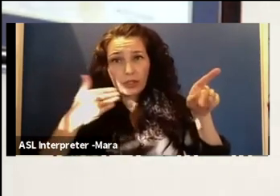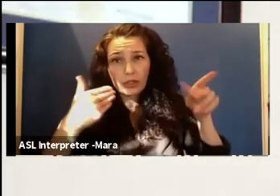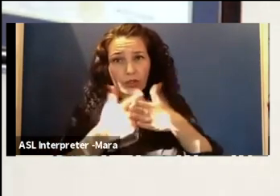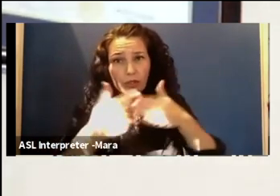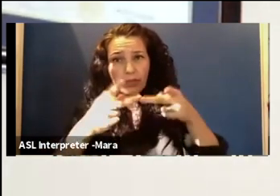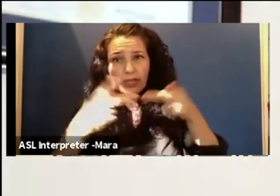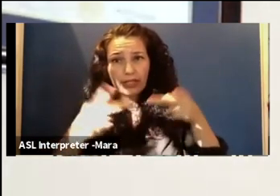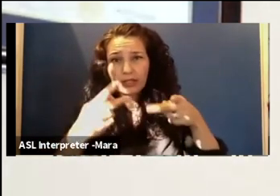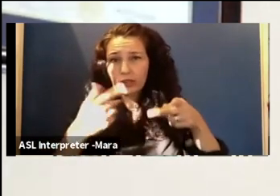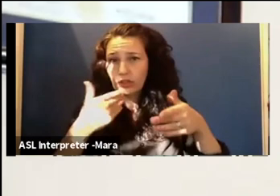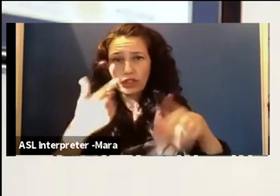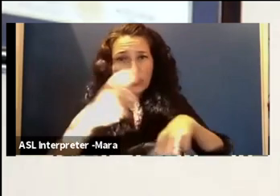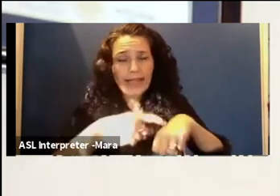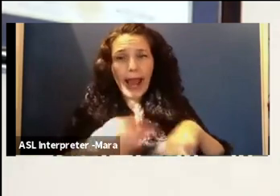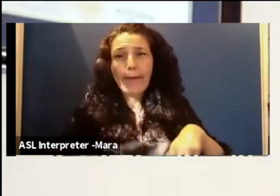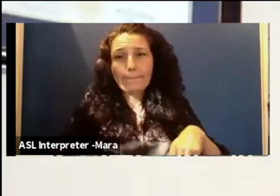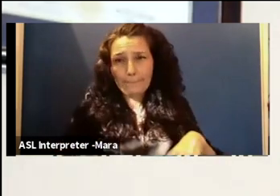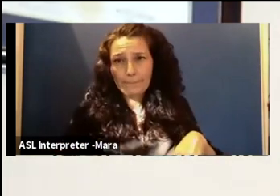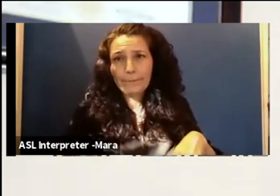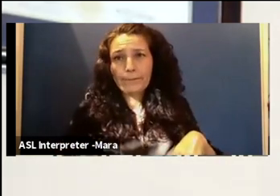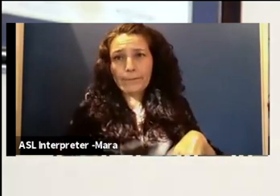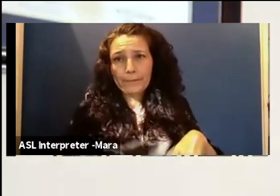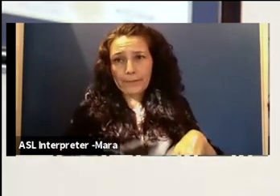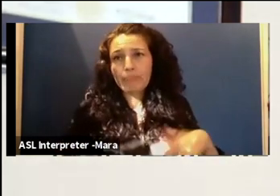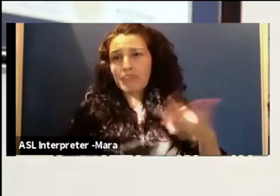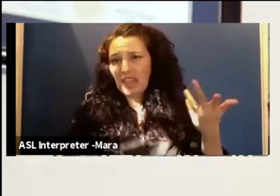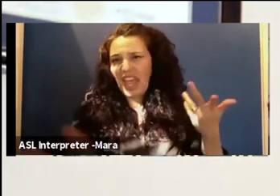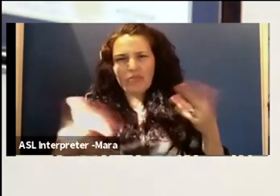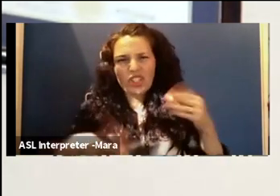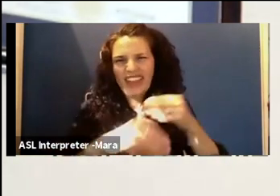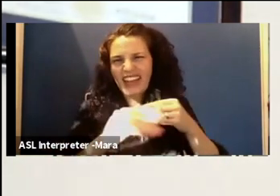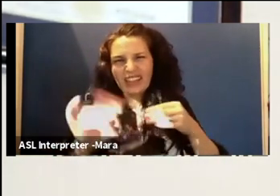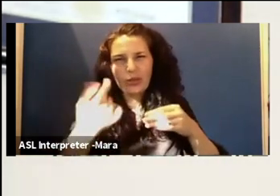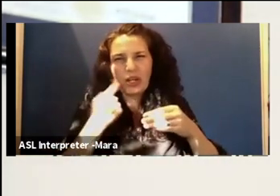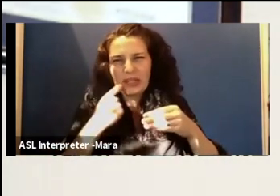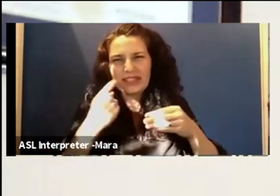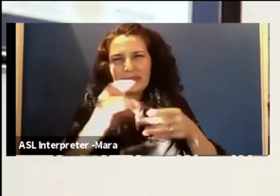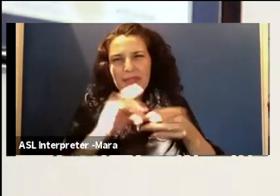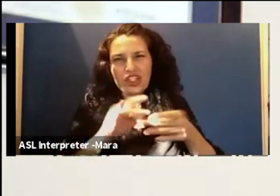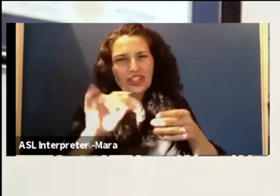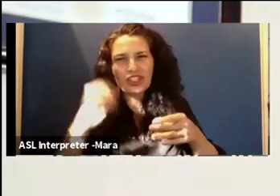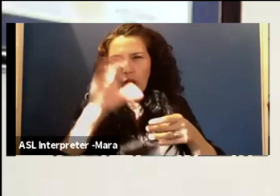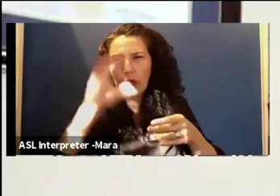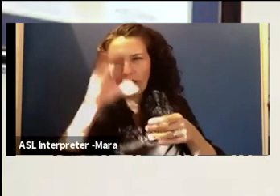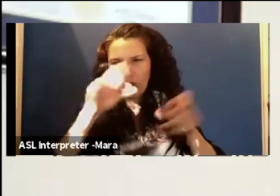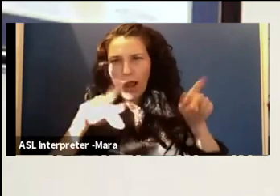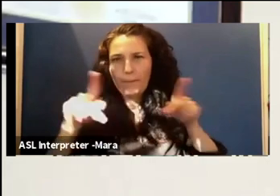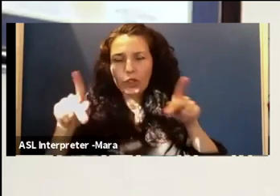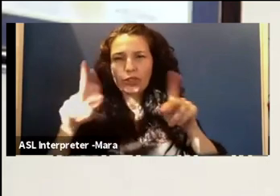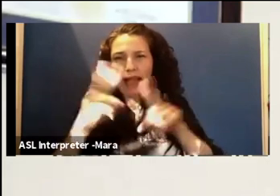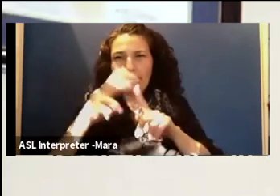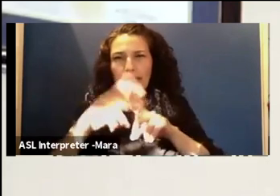So this is just in conjunction with what I mentioned in my presentation. So the same same things. Just look for those opportunities, apply for them and be